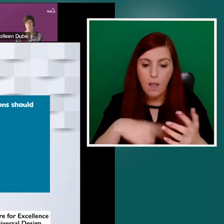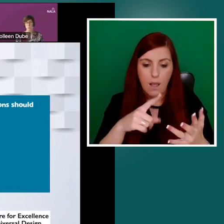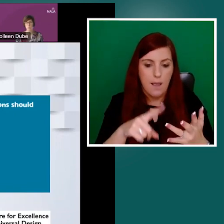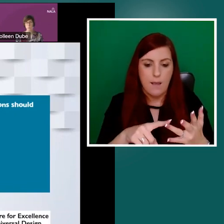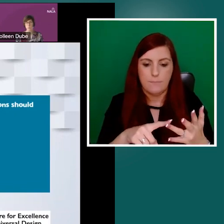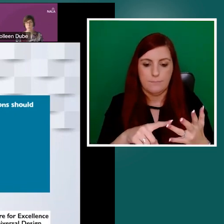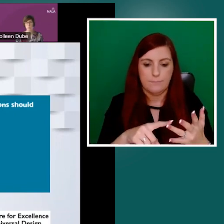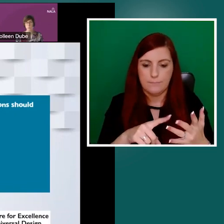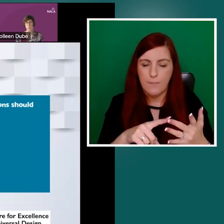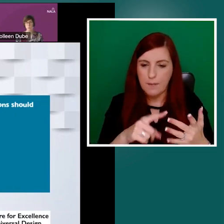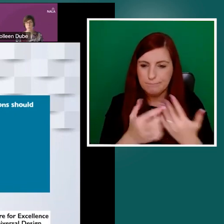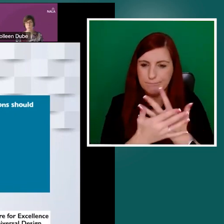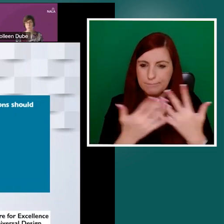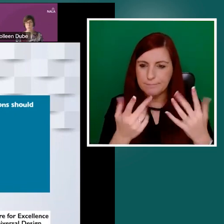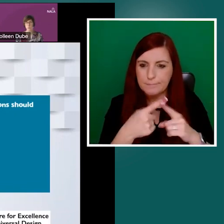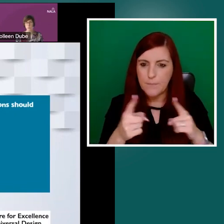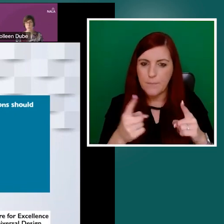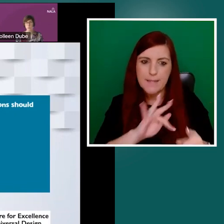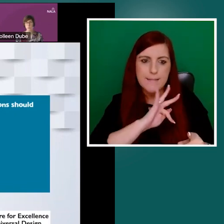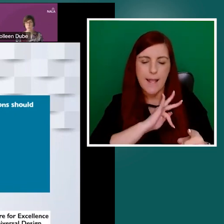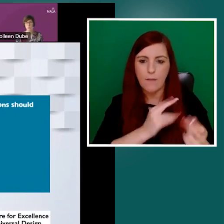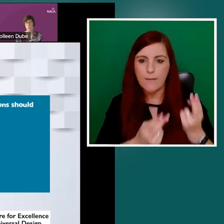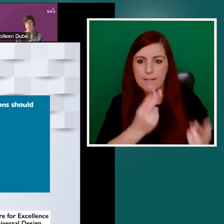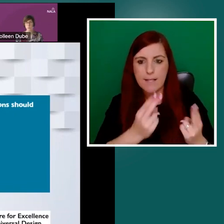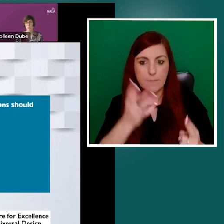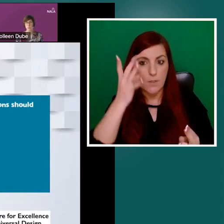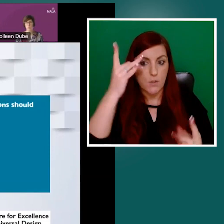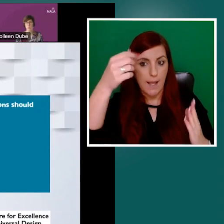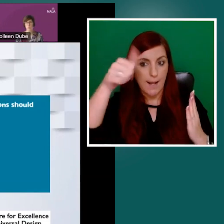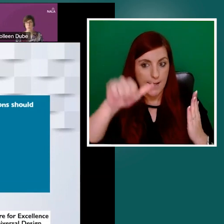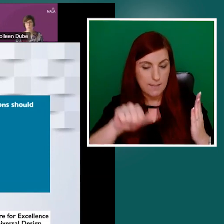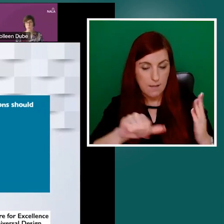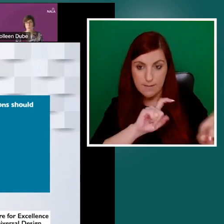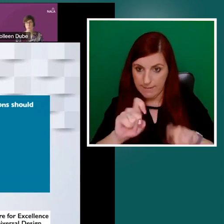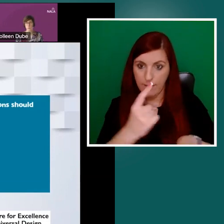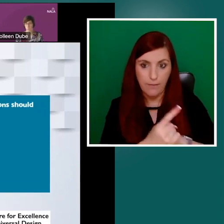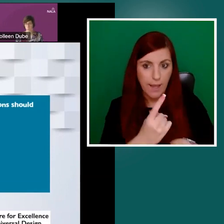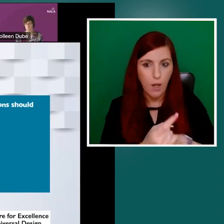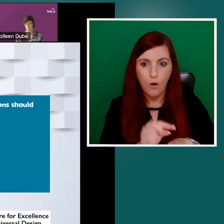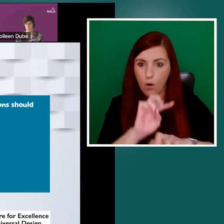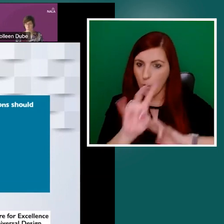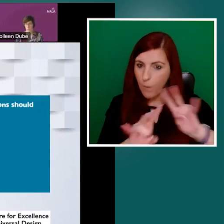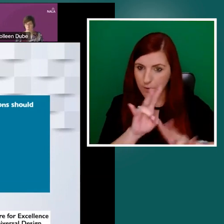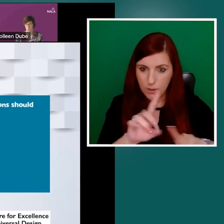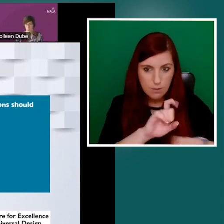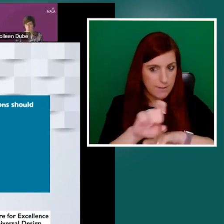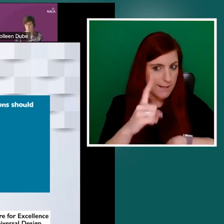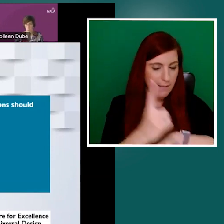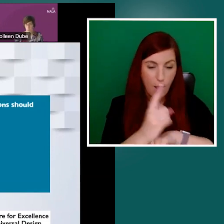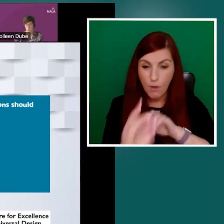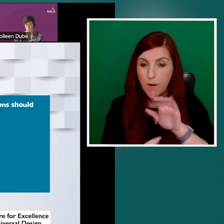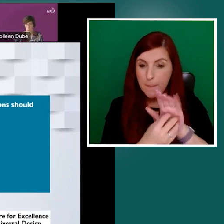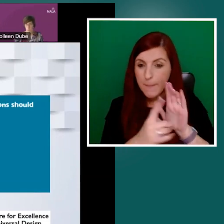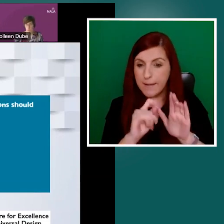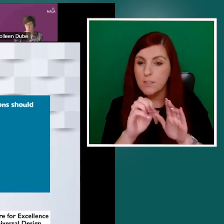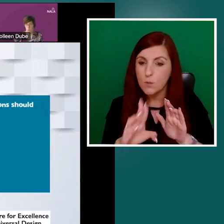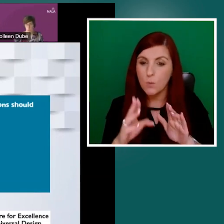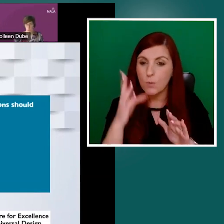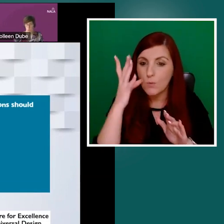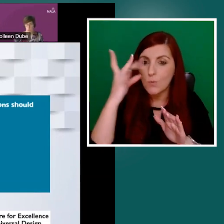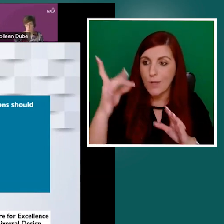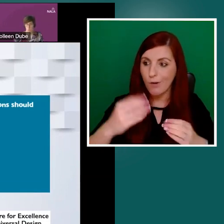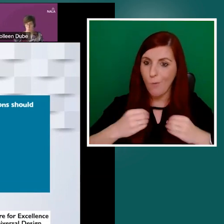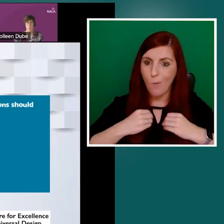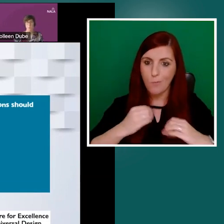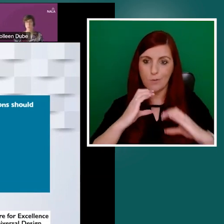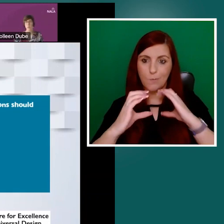embedded tools to test if your communication can be accessed, understood, and used. So as it shows